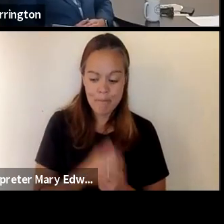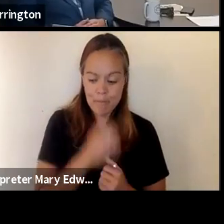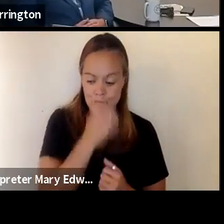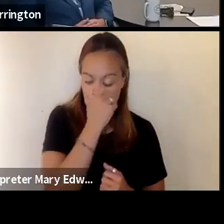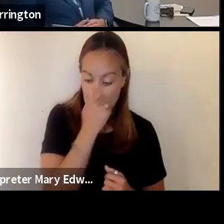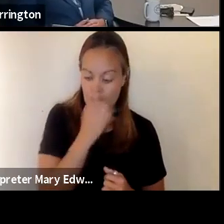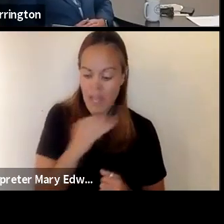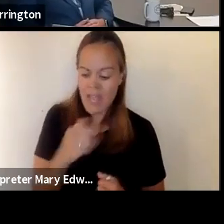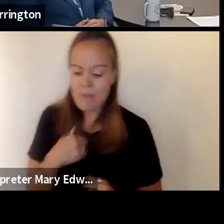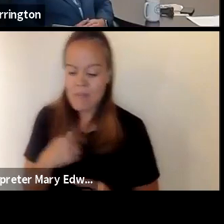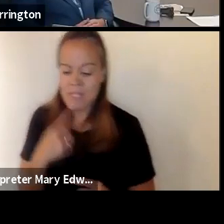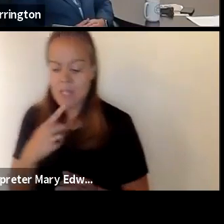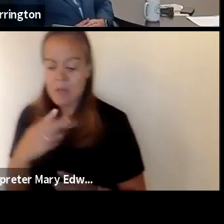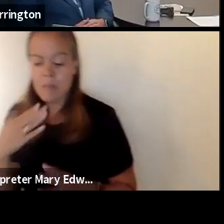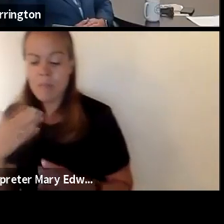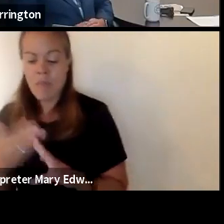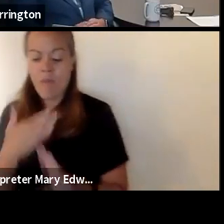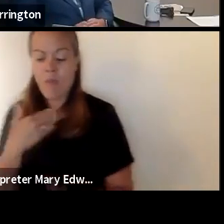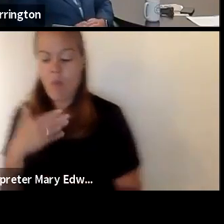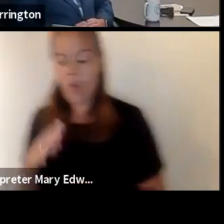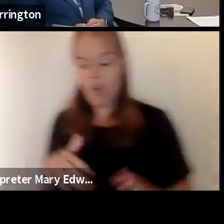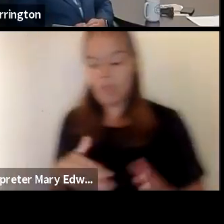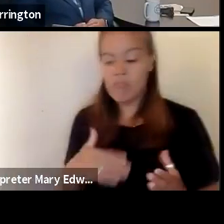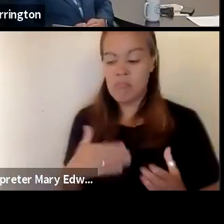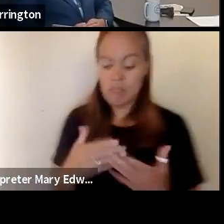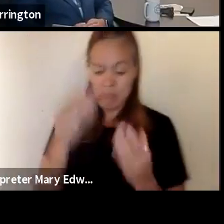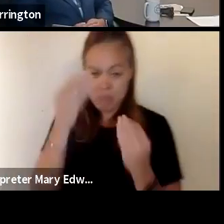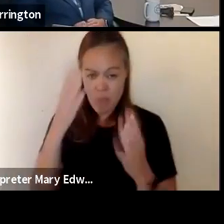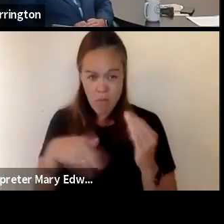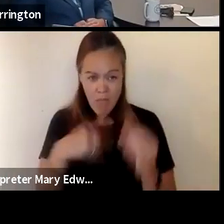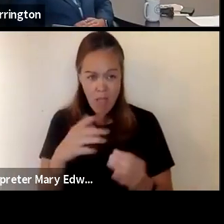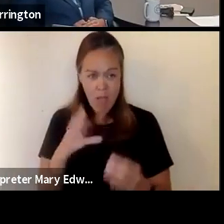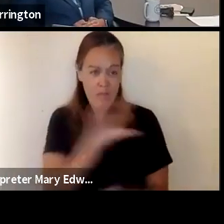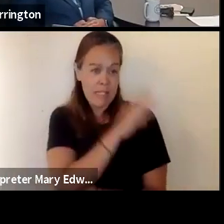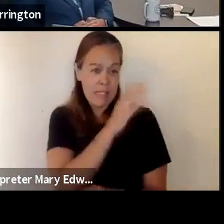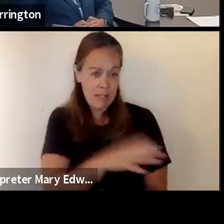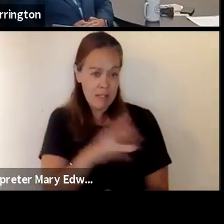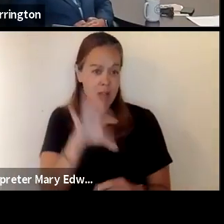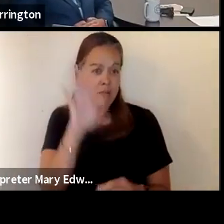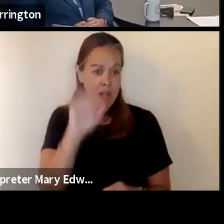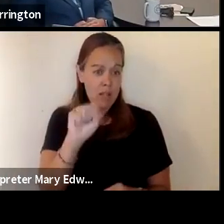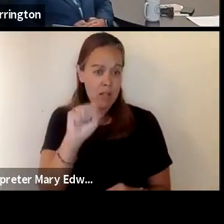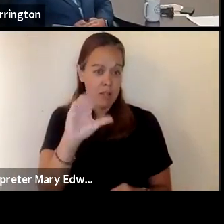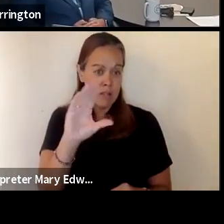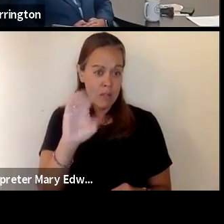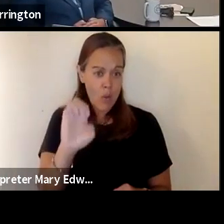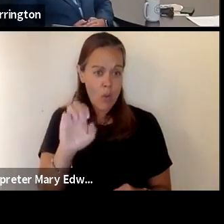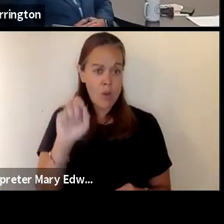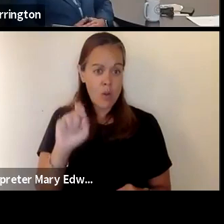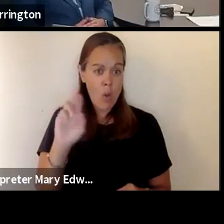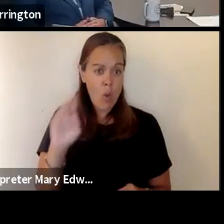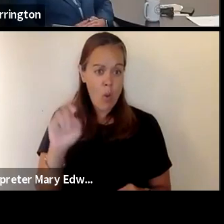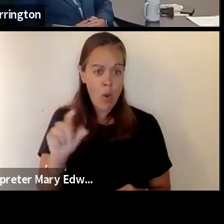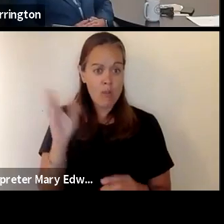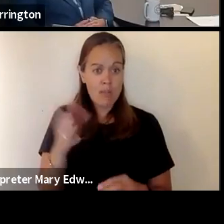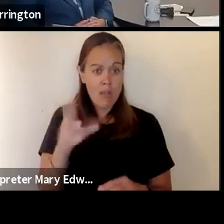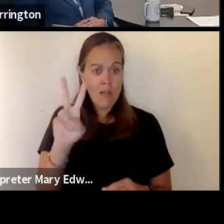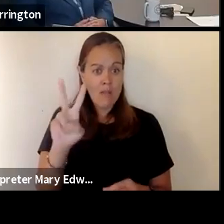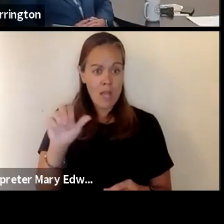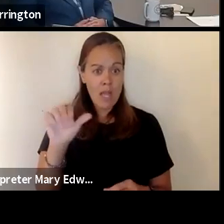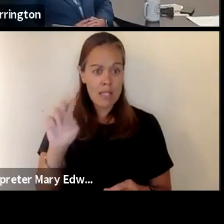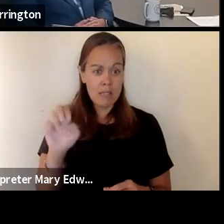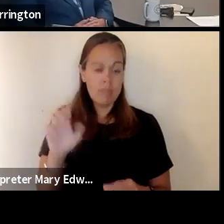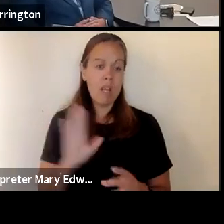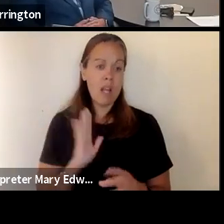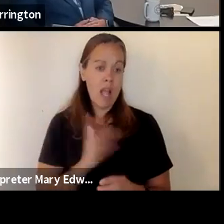i had mentioned before that uh all the the information about the clinics can be found on sco.org vaccine you can also find it on